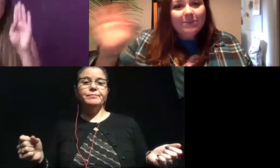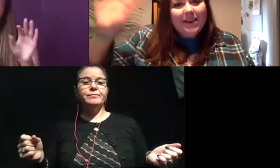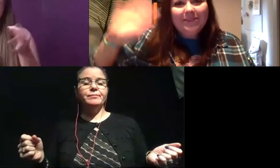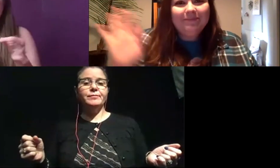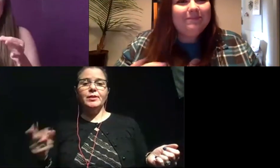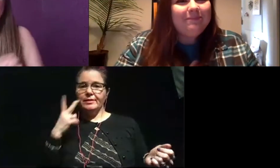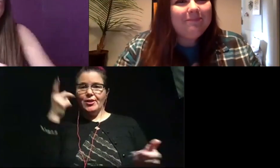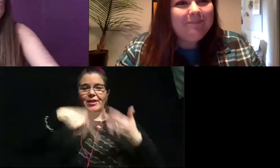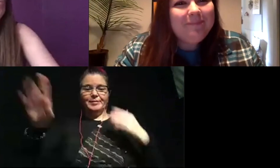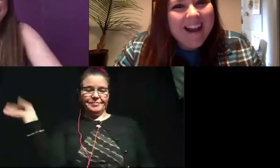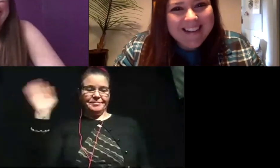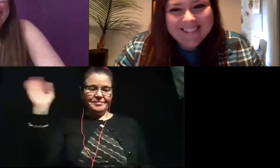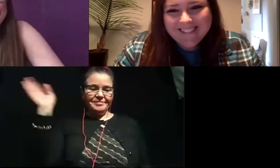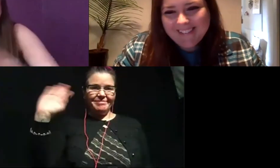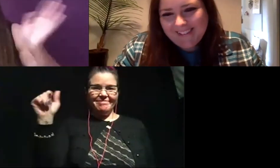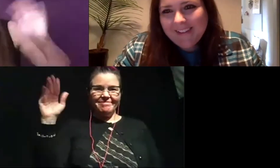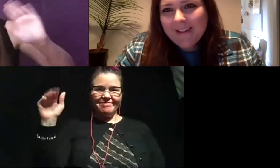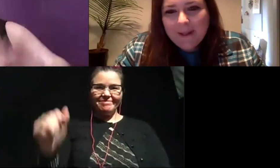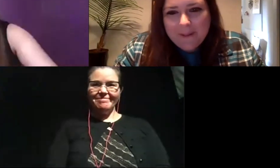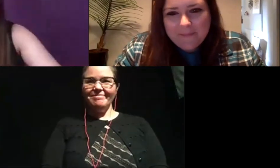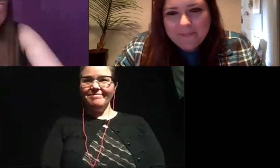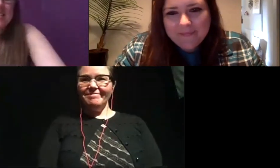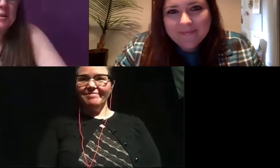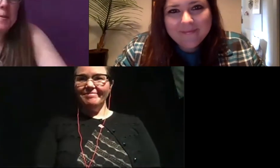see you all next week. Bye. Bye.